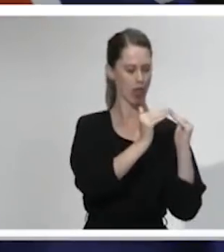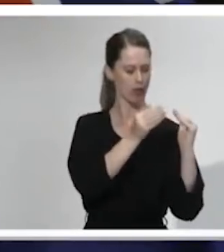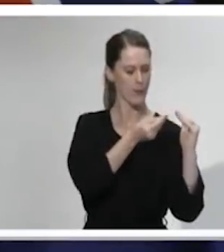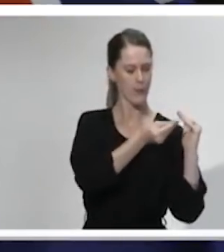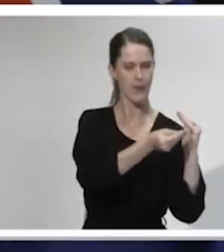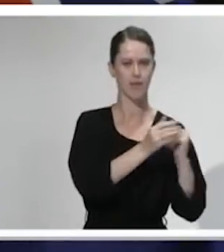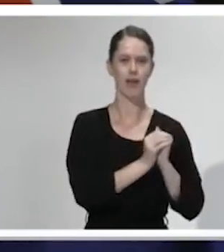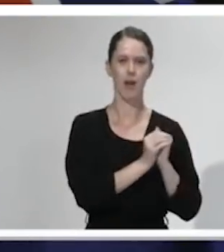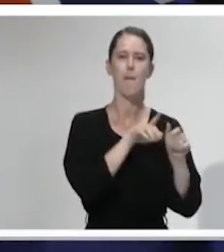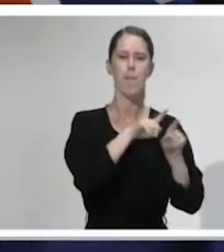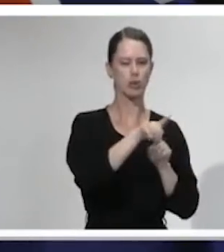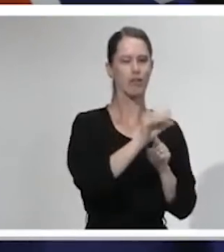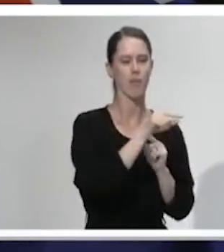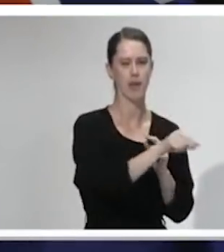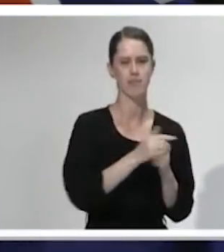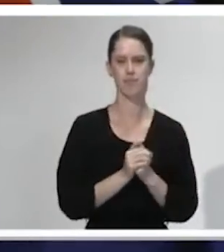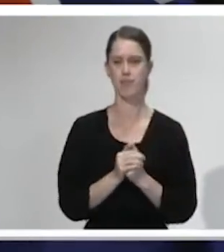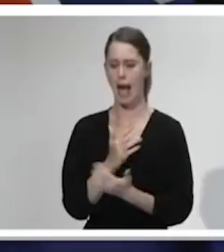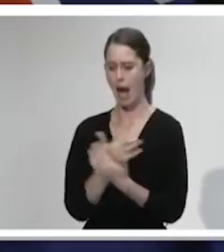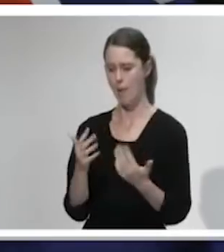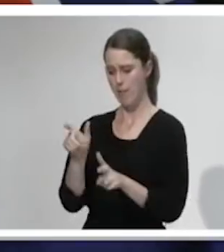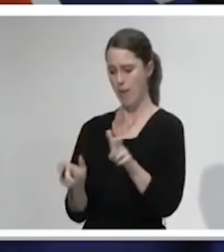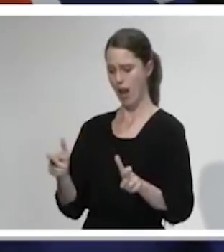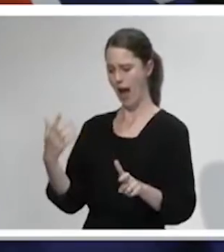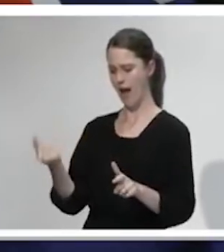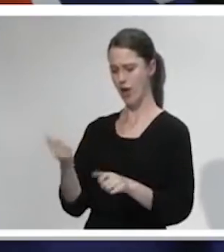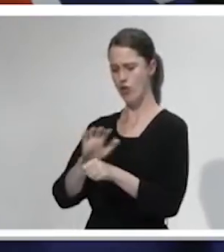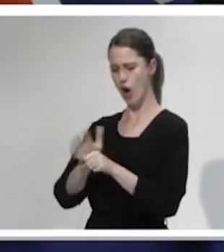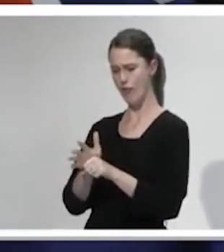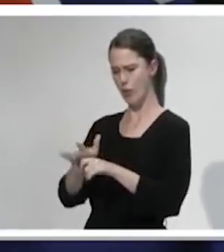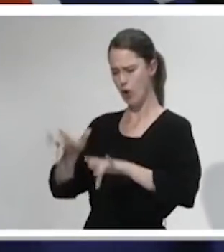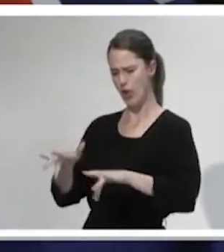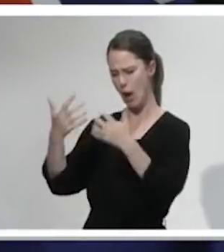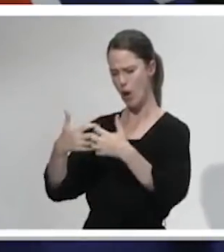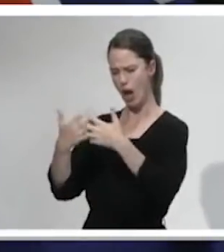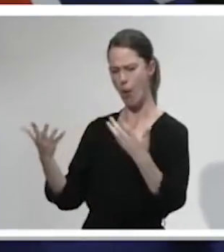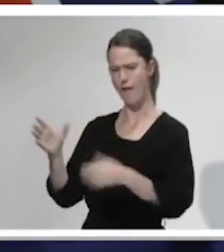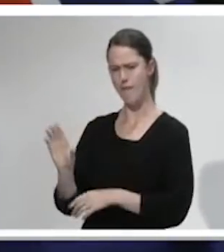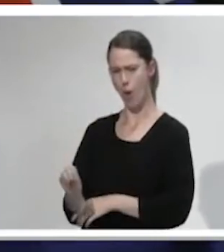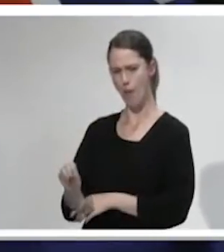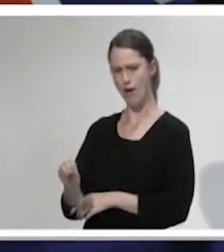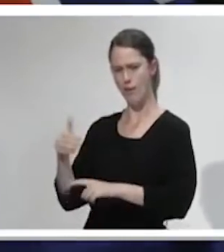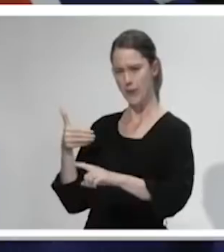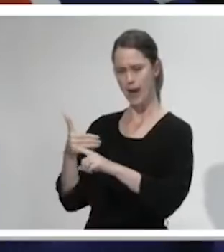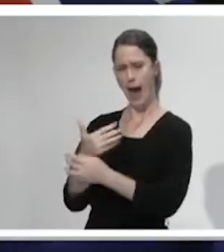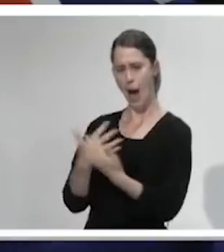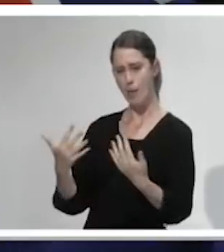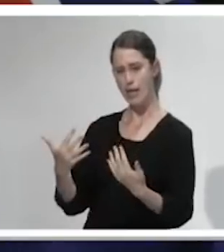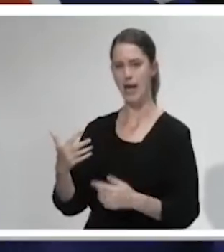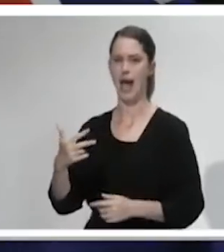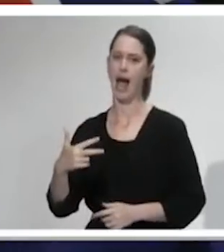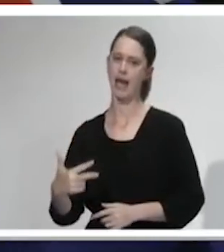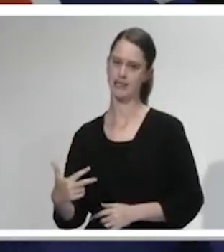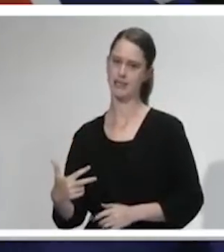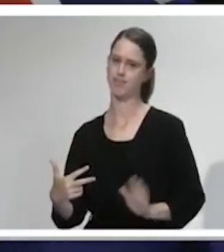clusters. The number of individual cases that we don't have an obvious connection in that period now stands at